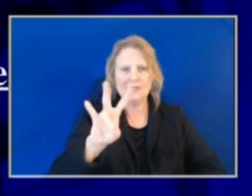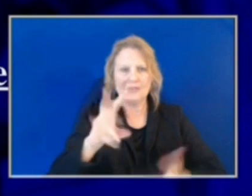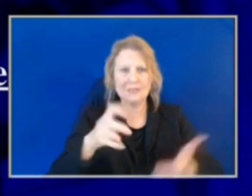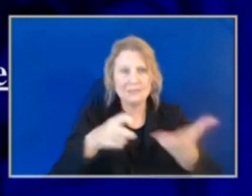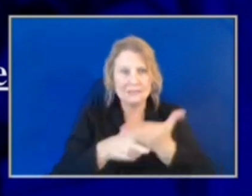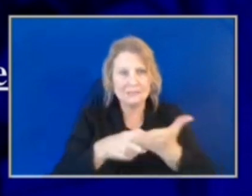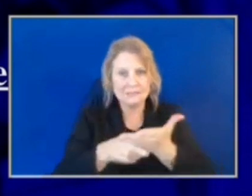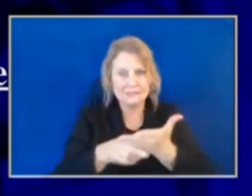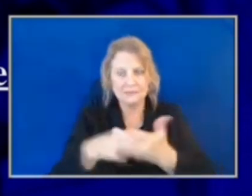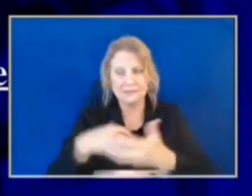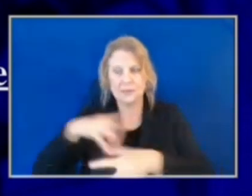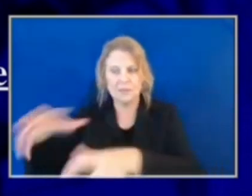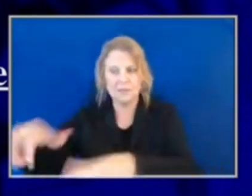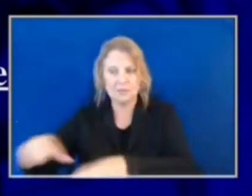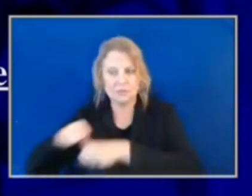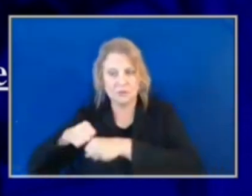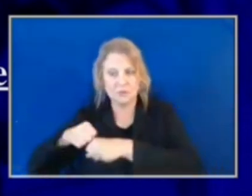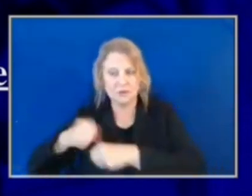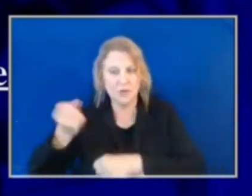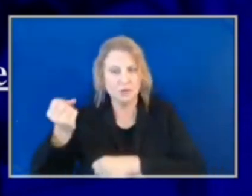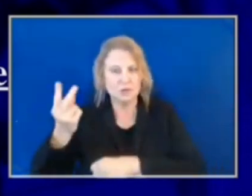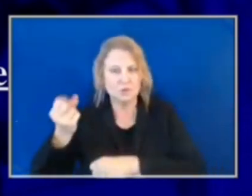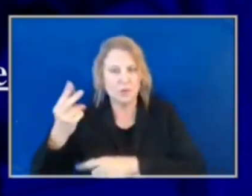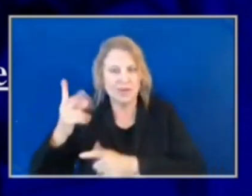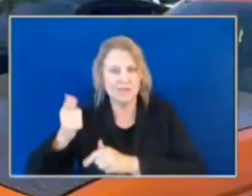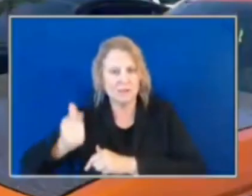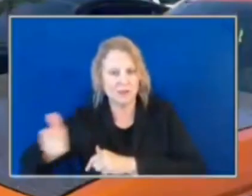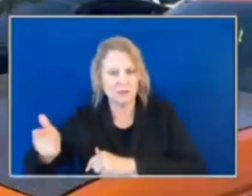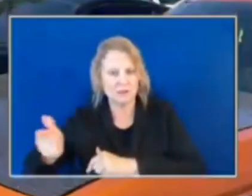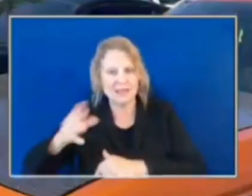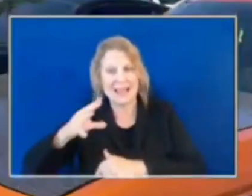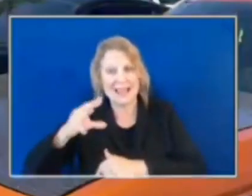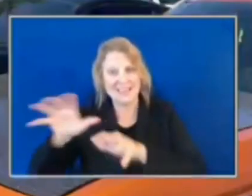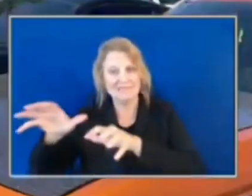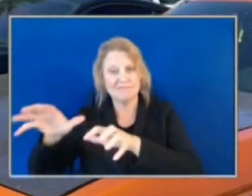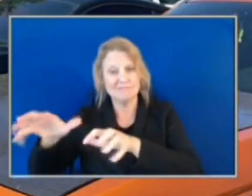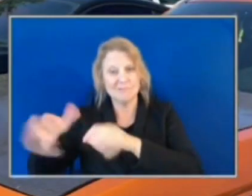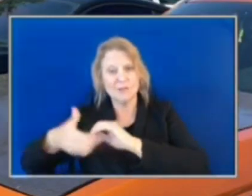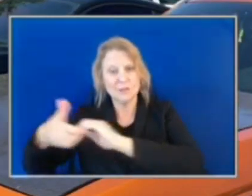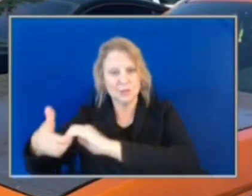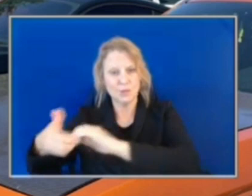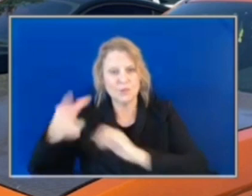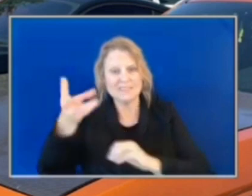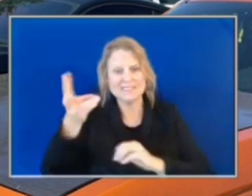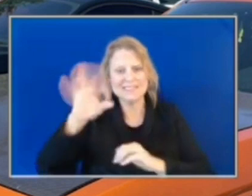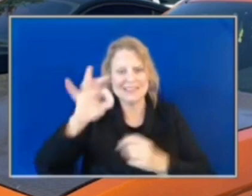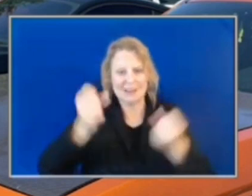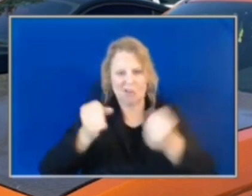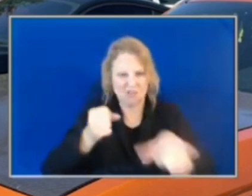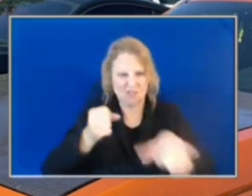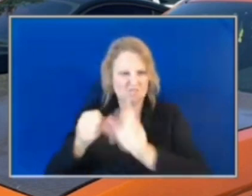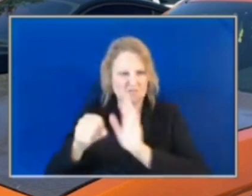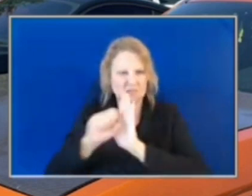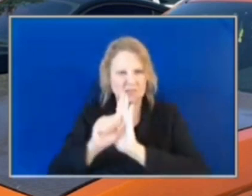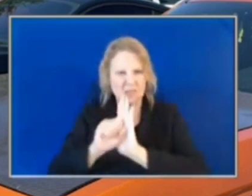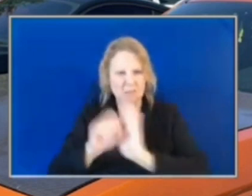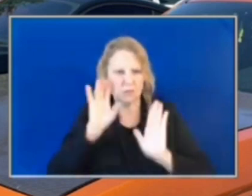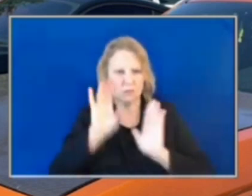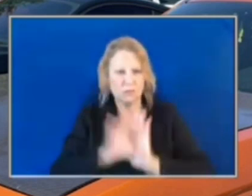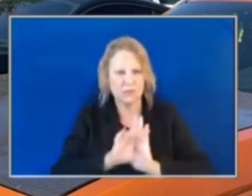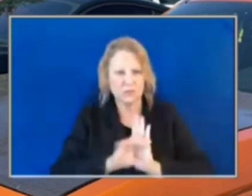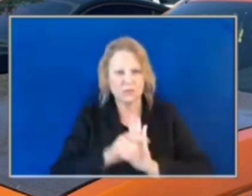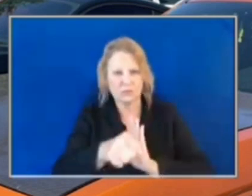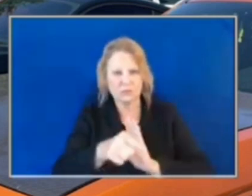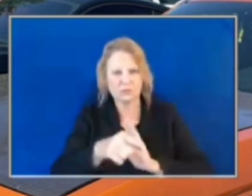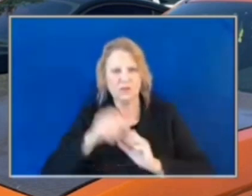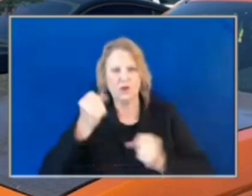firearms, and towed 69 vehicles. You'll see a sample of those vehicles, I believe, in the graphic behind me. We may have already